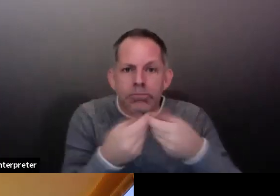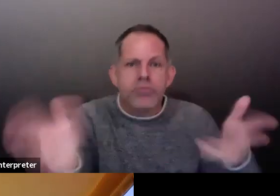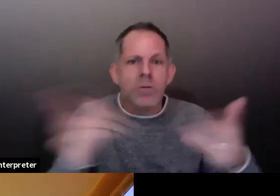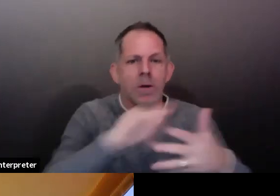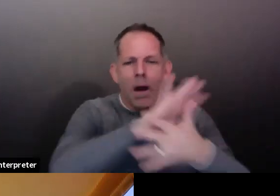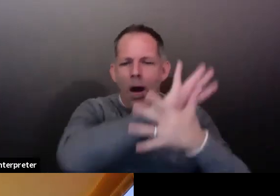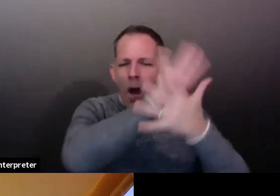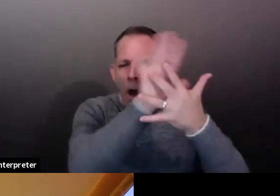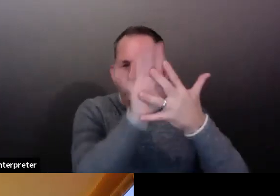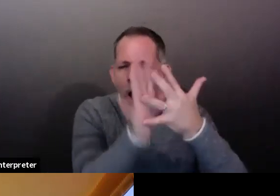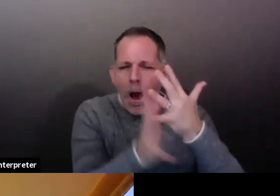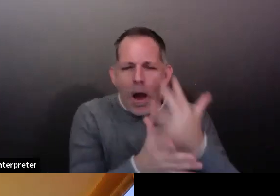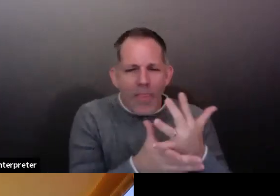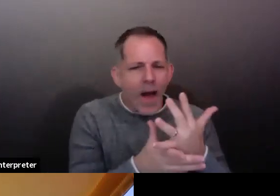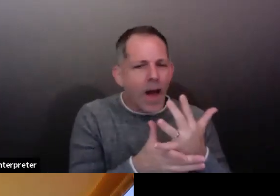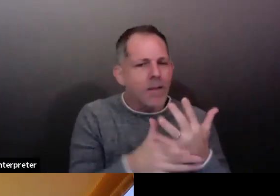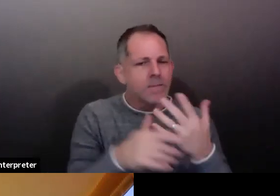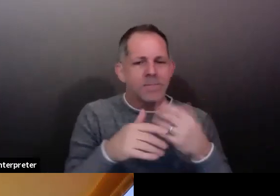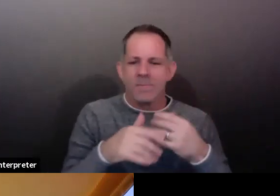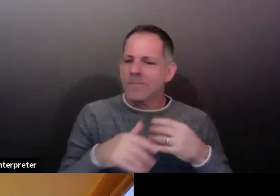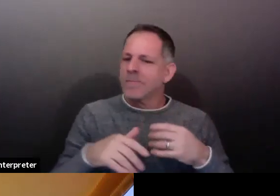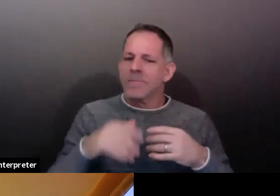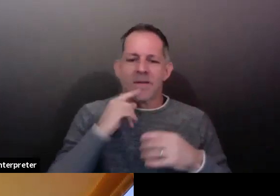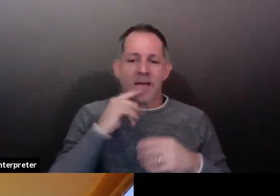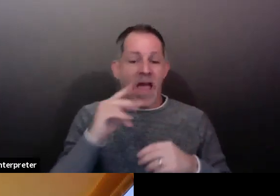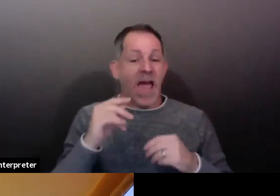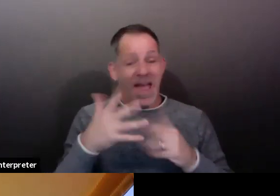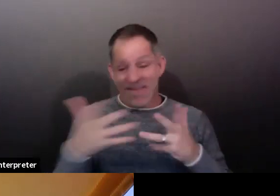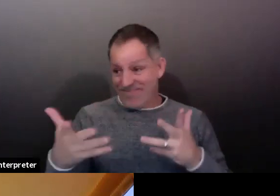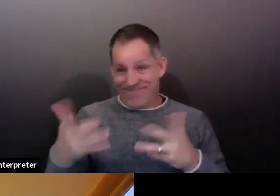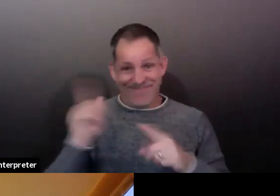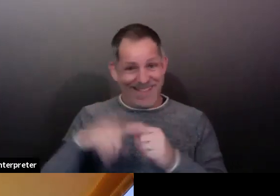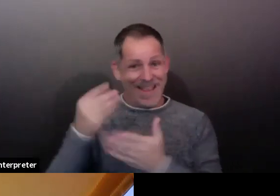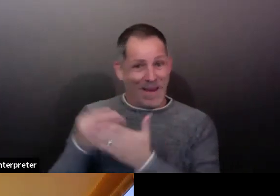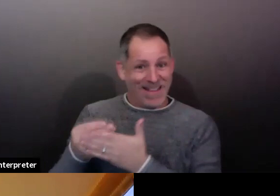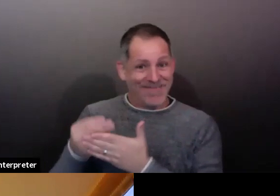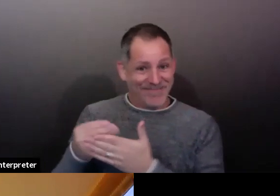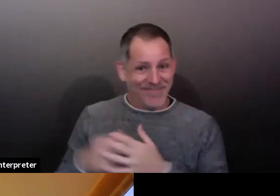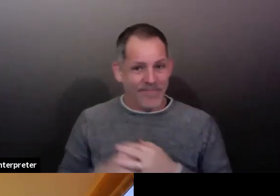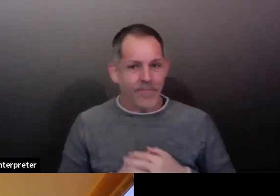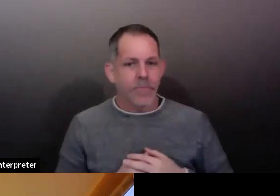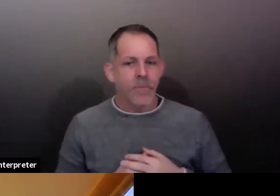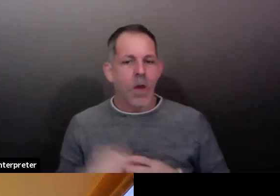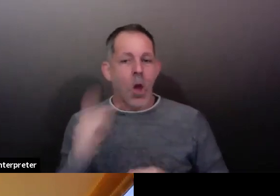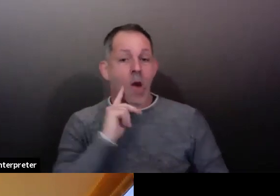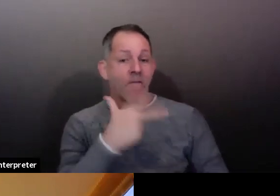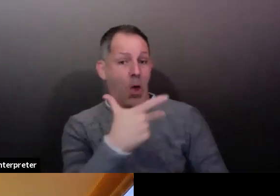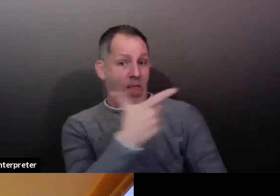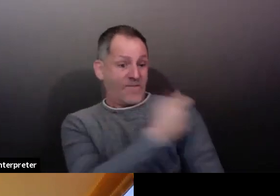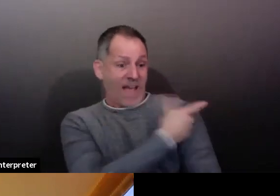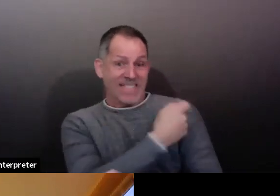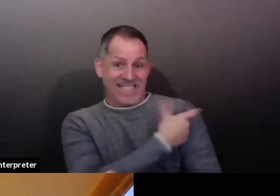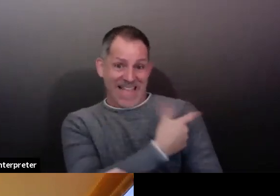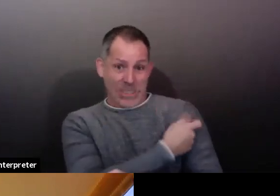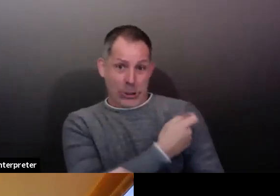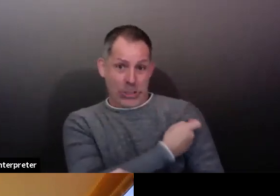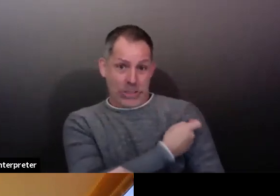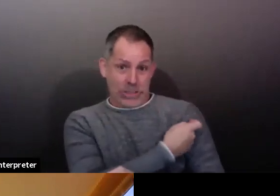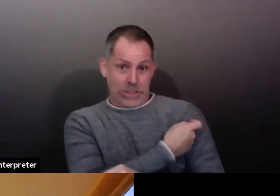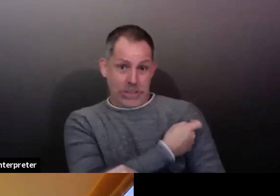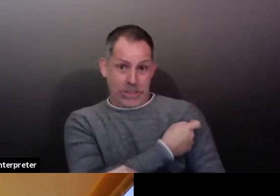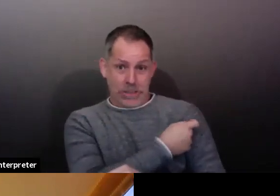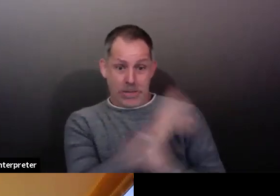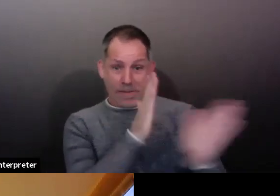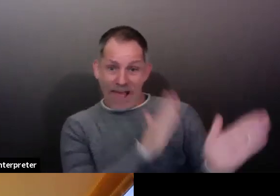that. But also we've used existing CARES Act dollars to really help us through this year. We had to stand up a